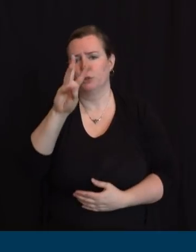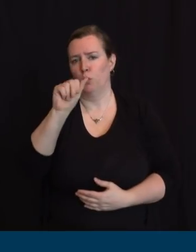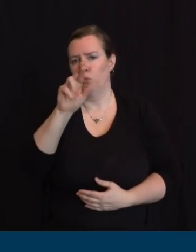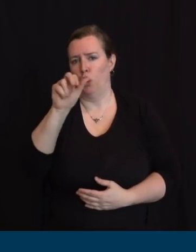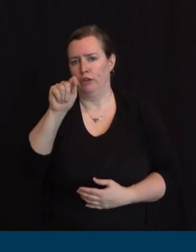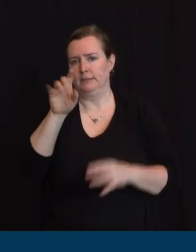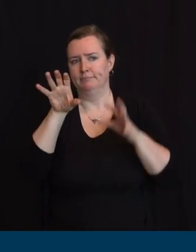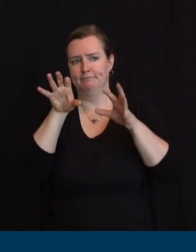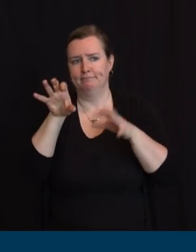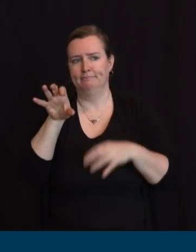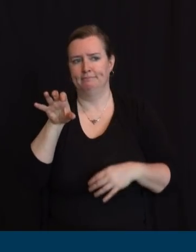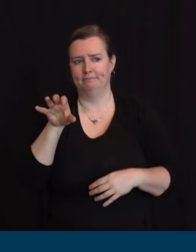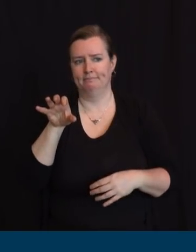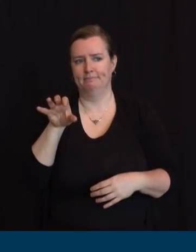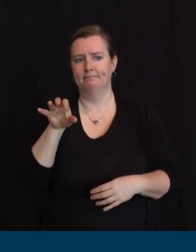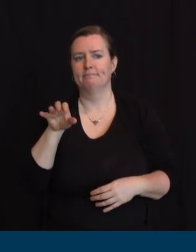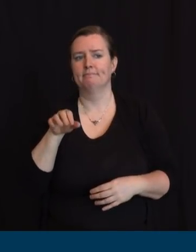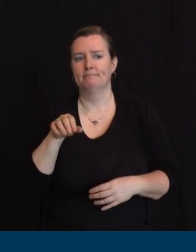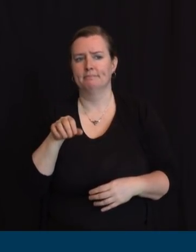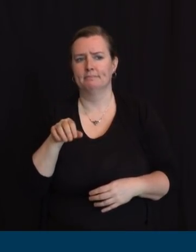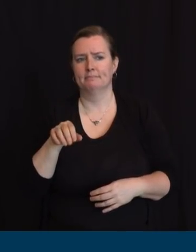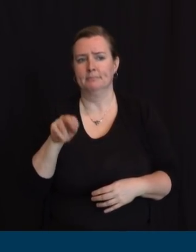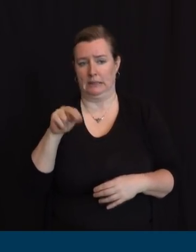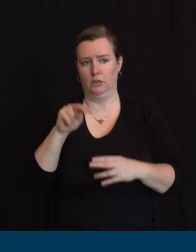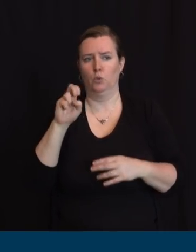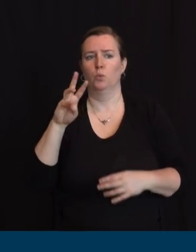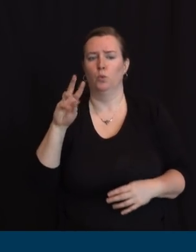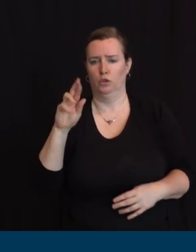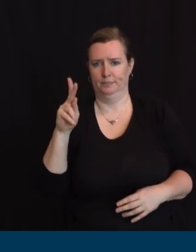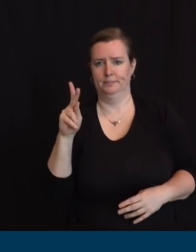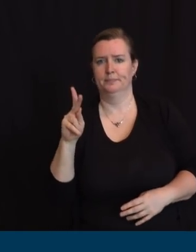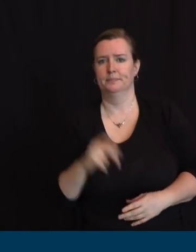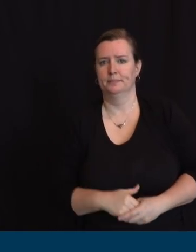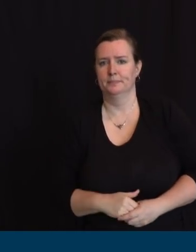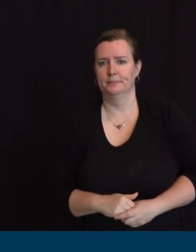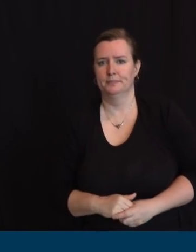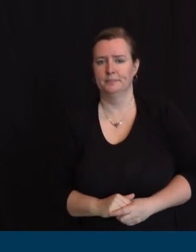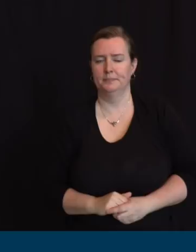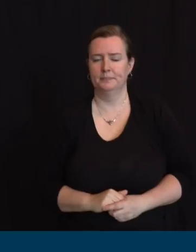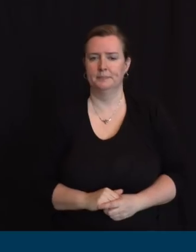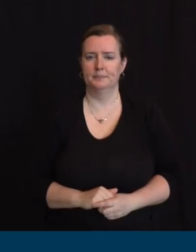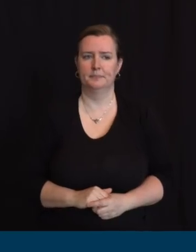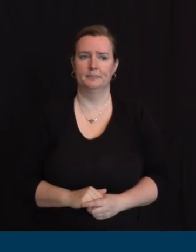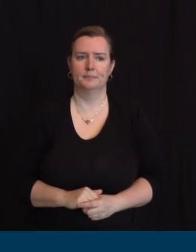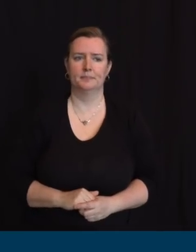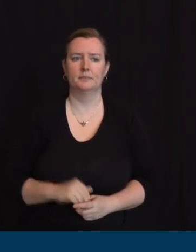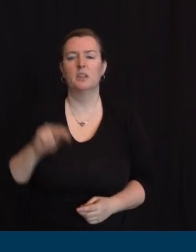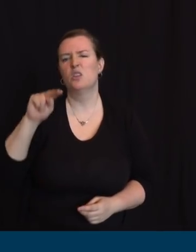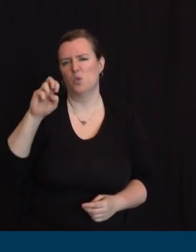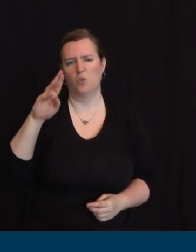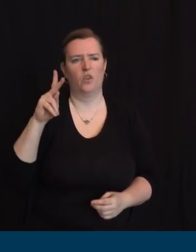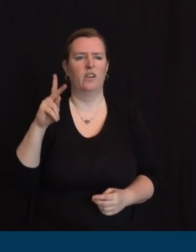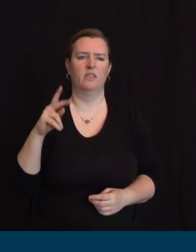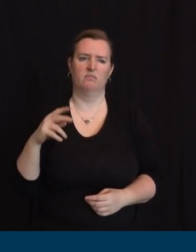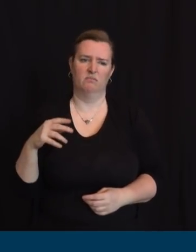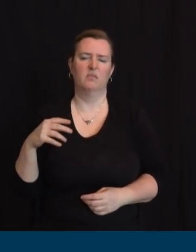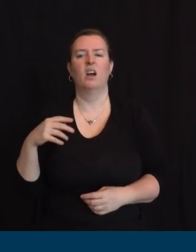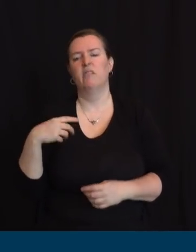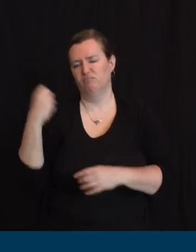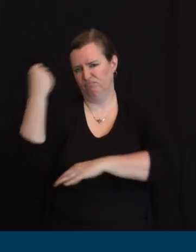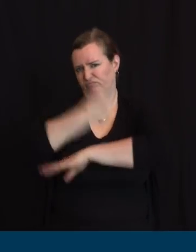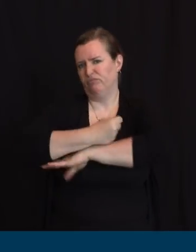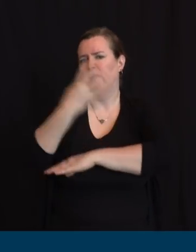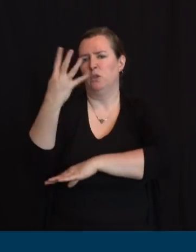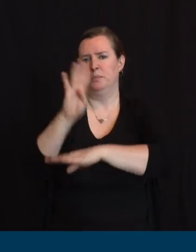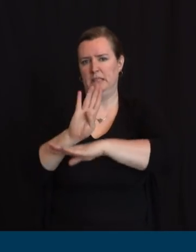executive order violations as well as closed a business. In Atlantic City, in addition to being cited for a neo-violation, a